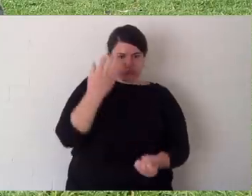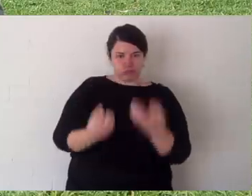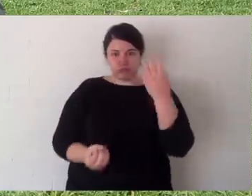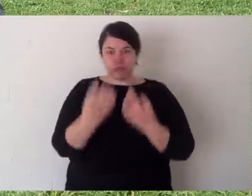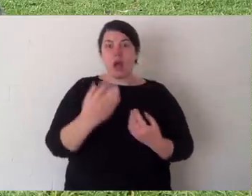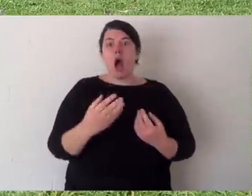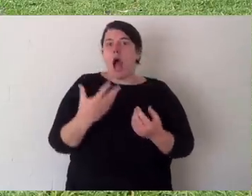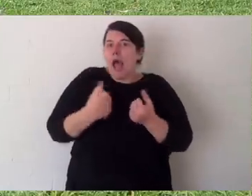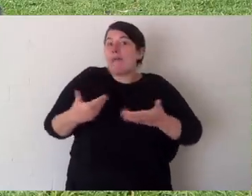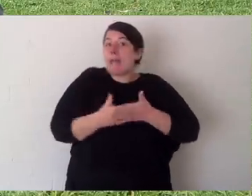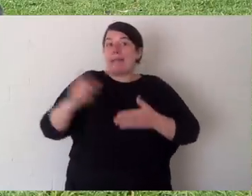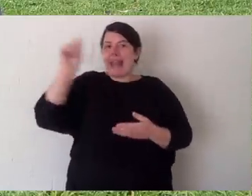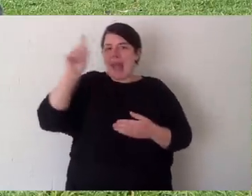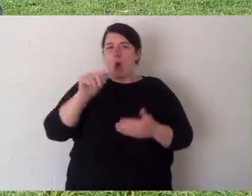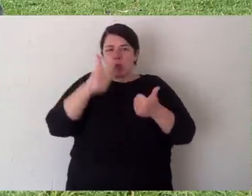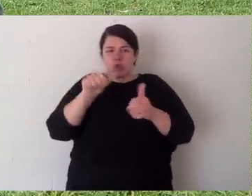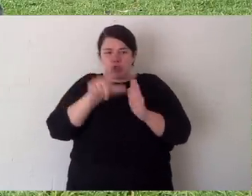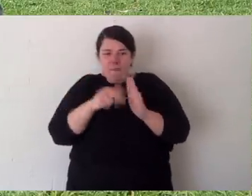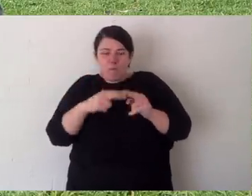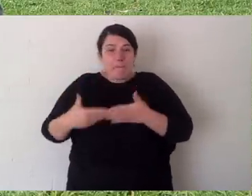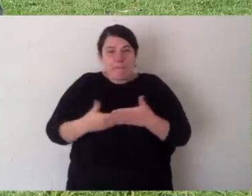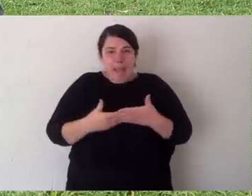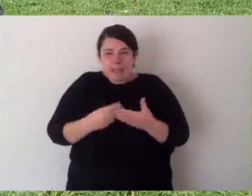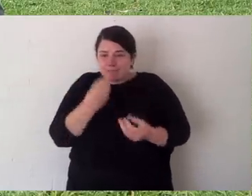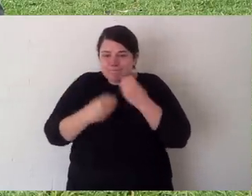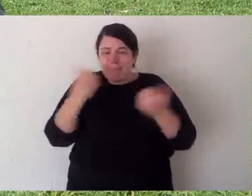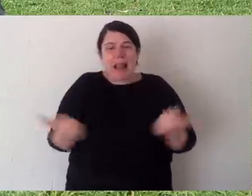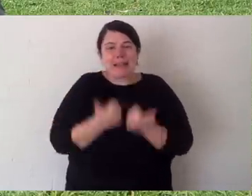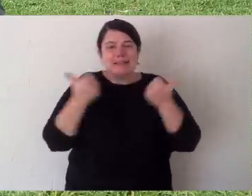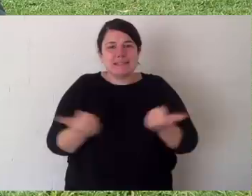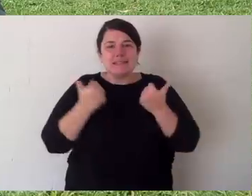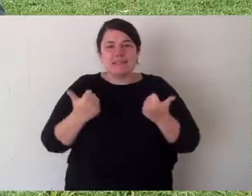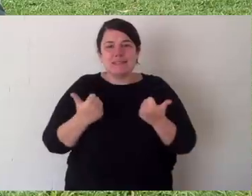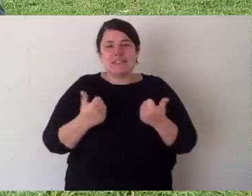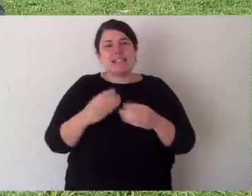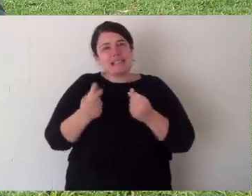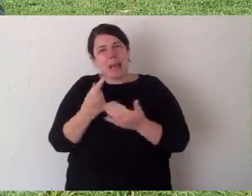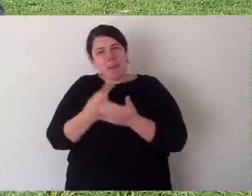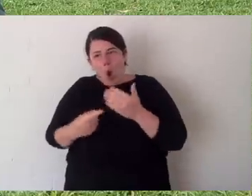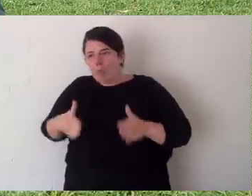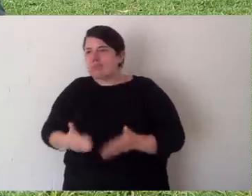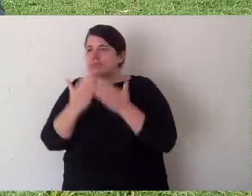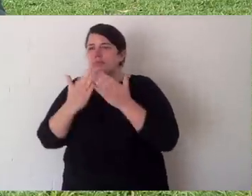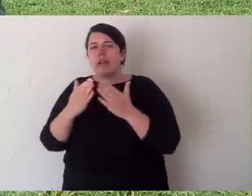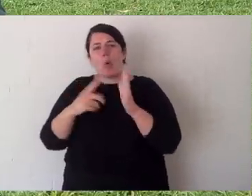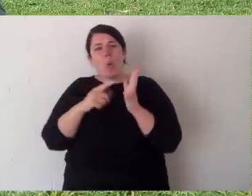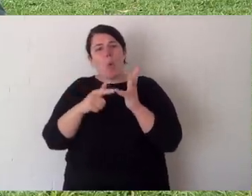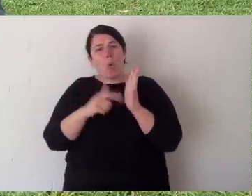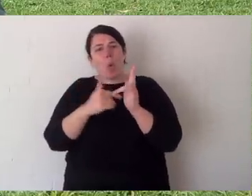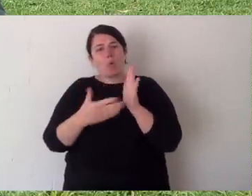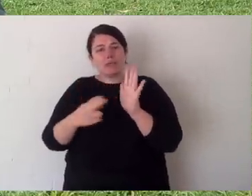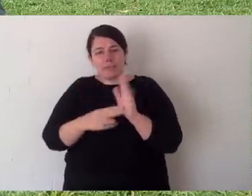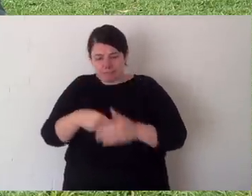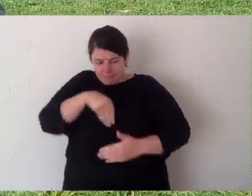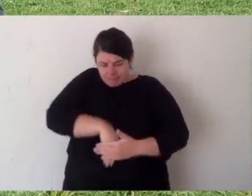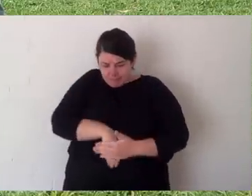of rain and they know the grass is coming, they'll breed because they know it'll be a good time for the joeys. Others in some areas will breed only